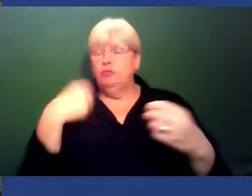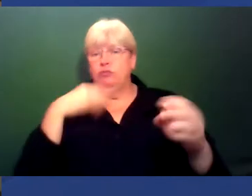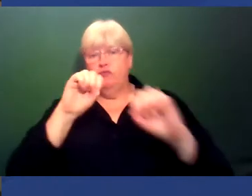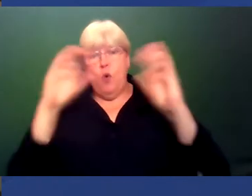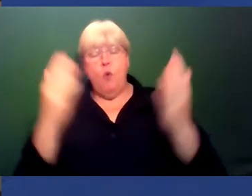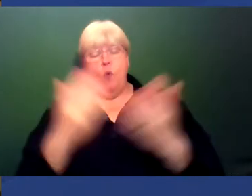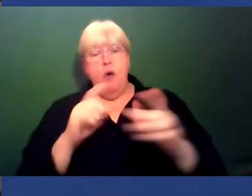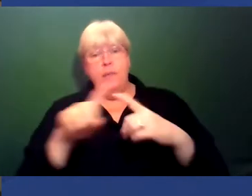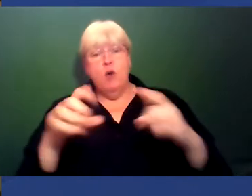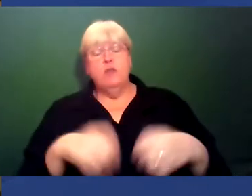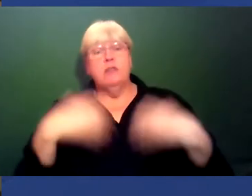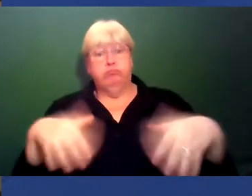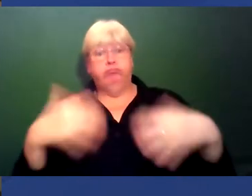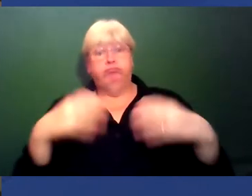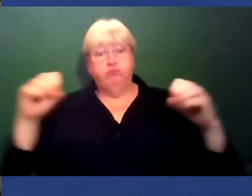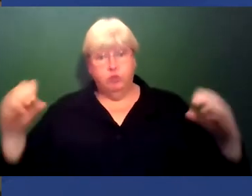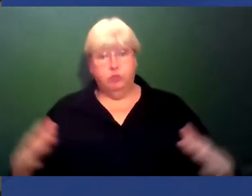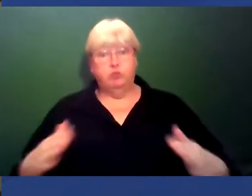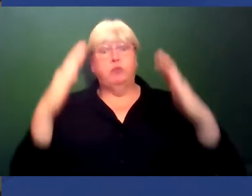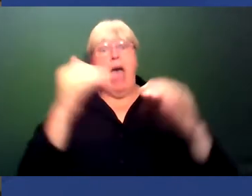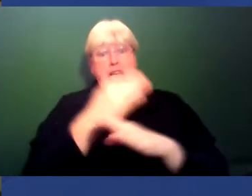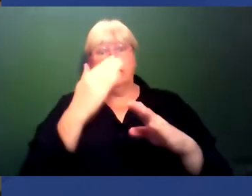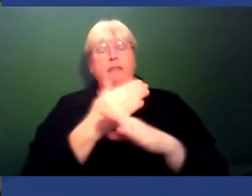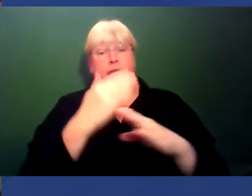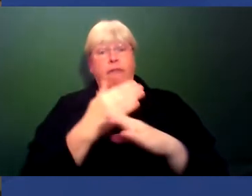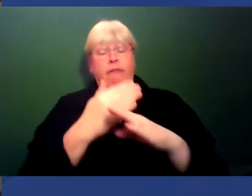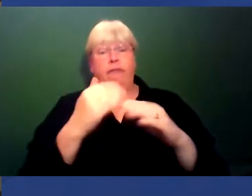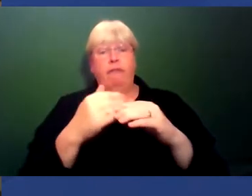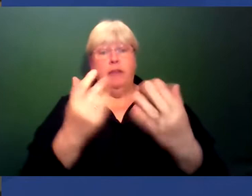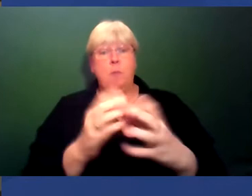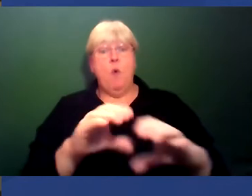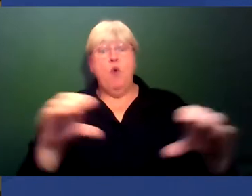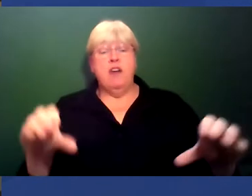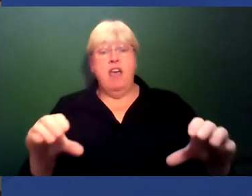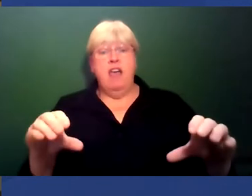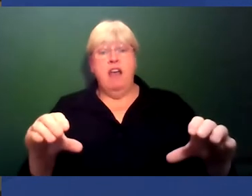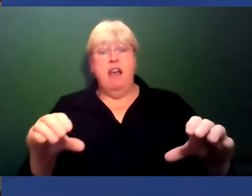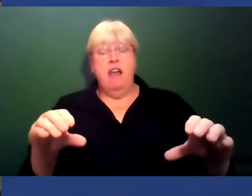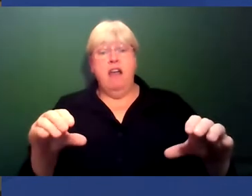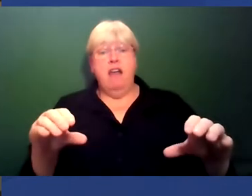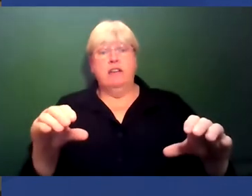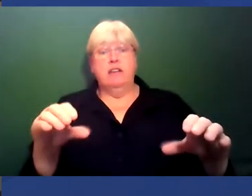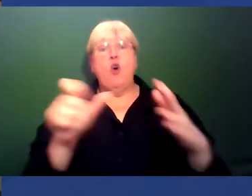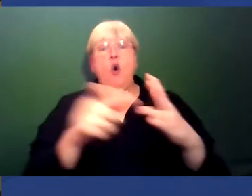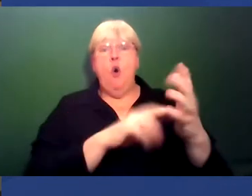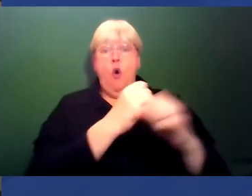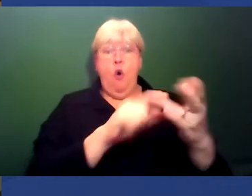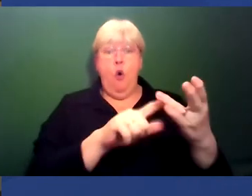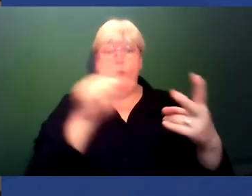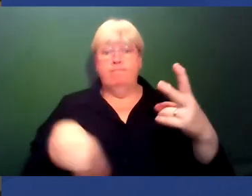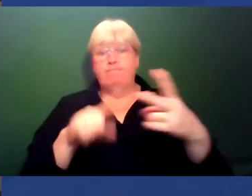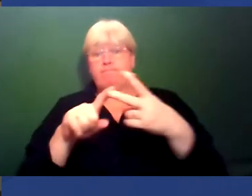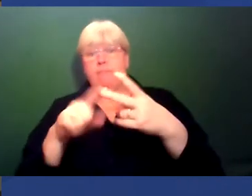but least well-known active volcanoes, on the border between the Democratic Republic of Congo and Rwanda.